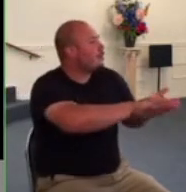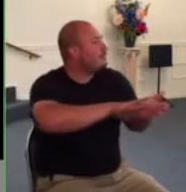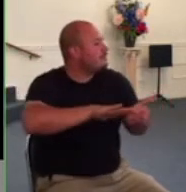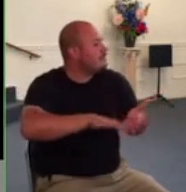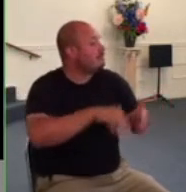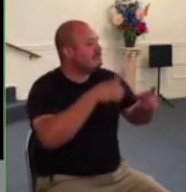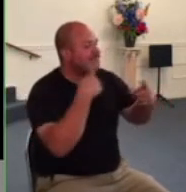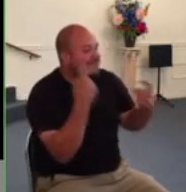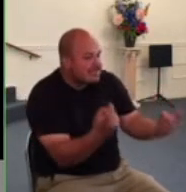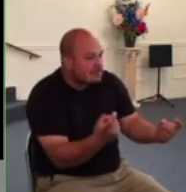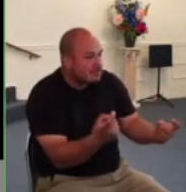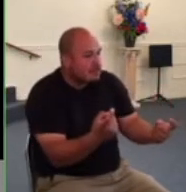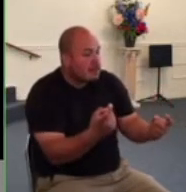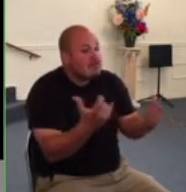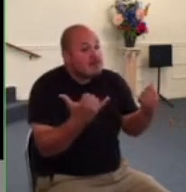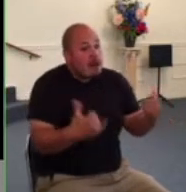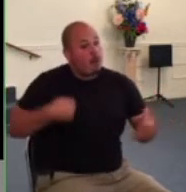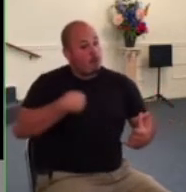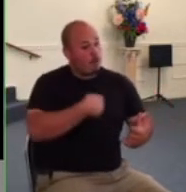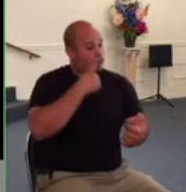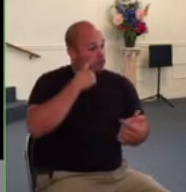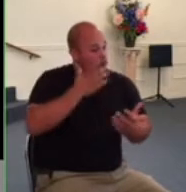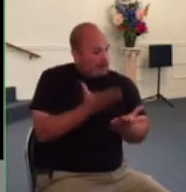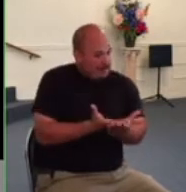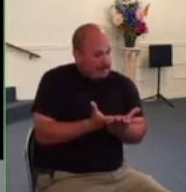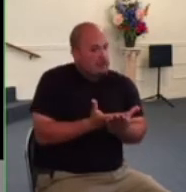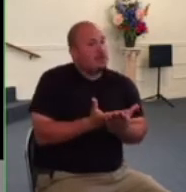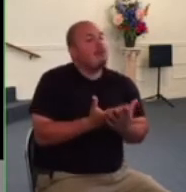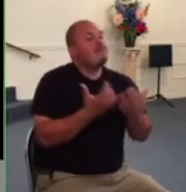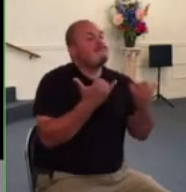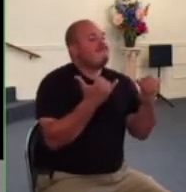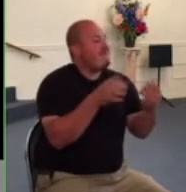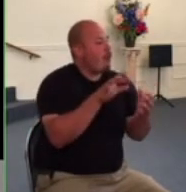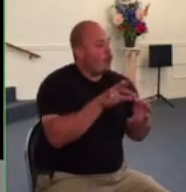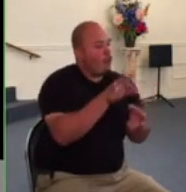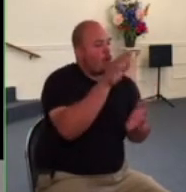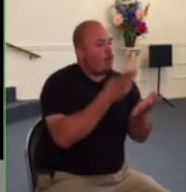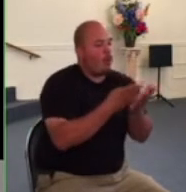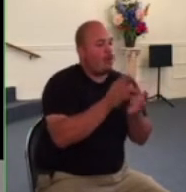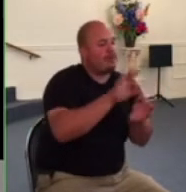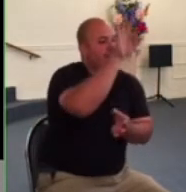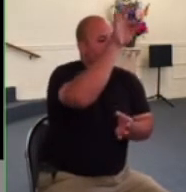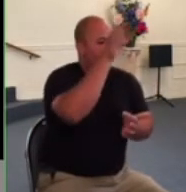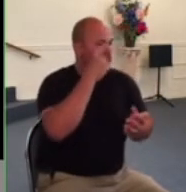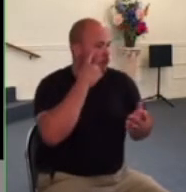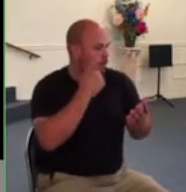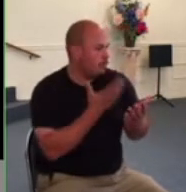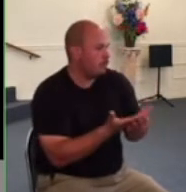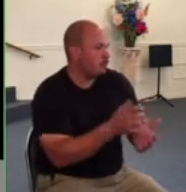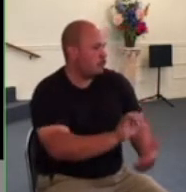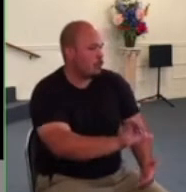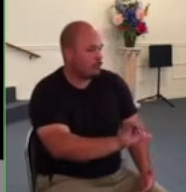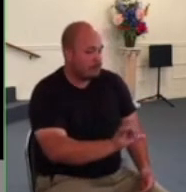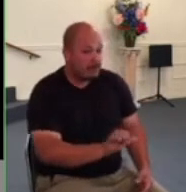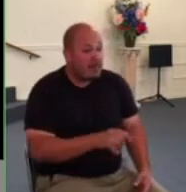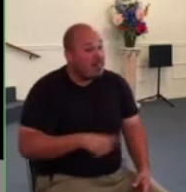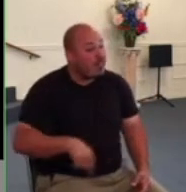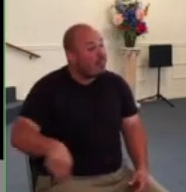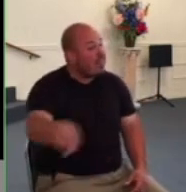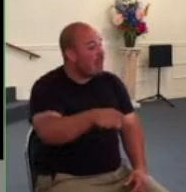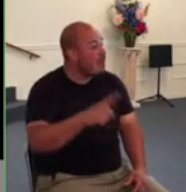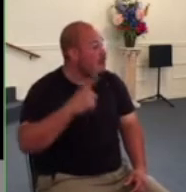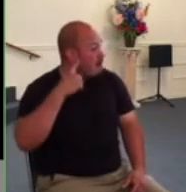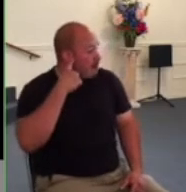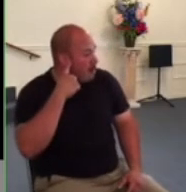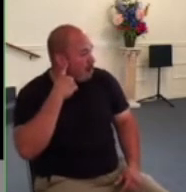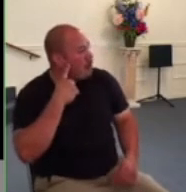so is the holy spirit whom god has given to those who obey him when they heard this they were furious and wanted to put them